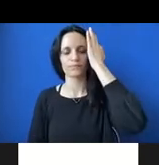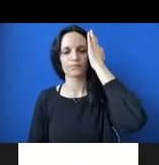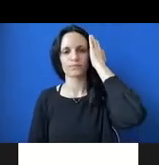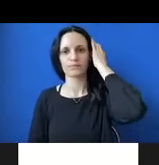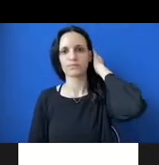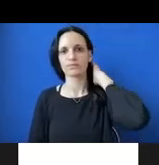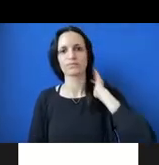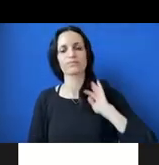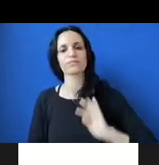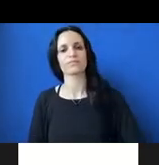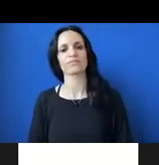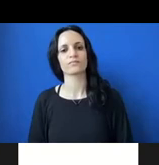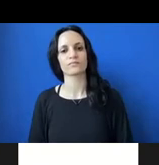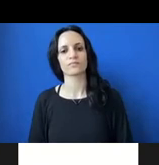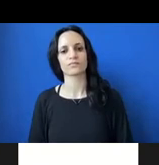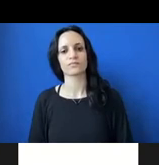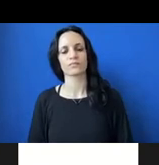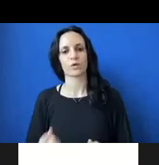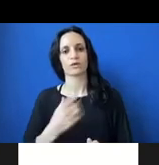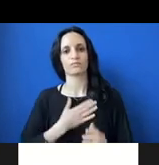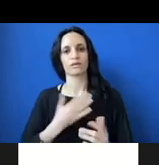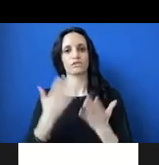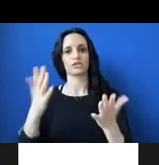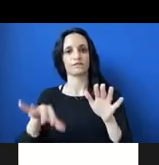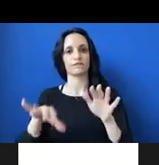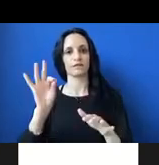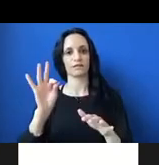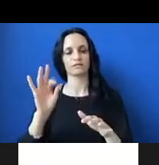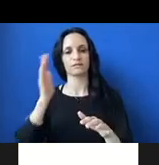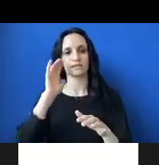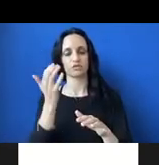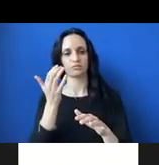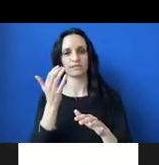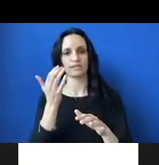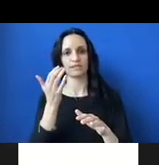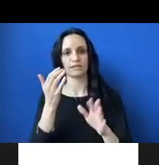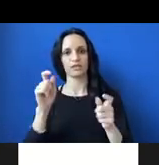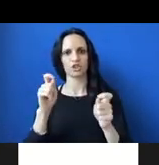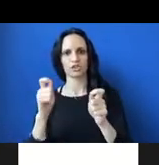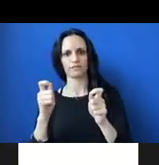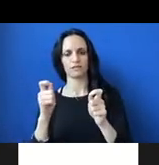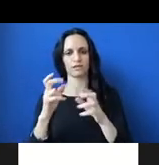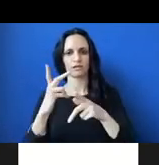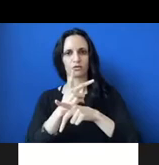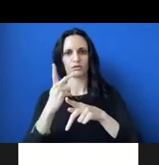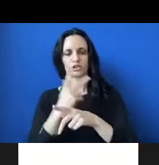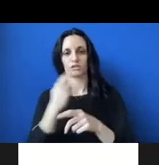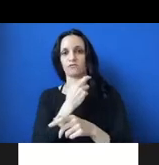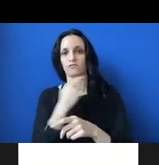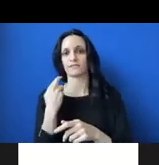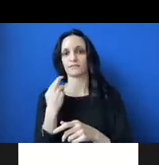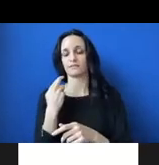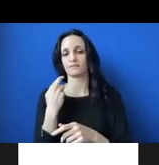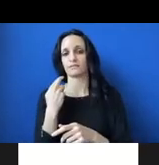so one of my suggested findings is that there seems to be a shift in the calculation of risk, um,